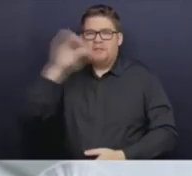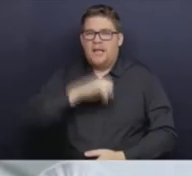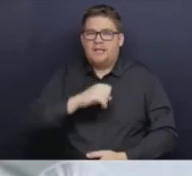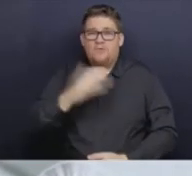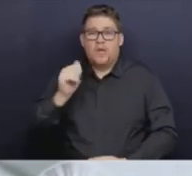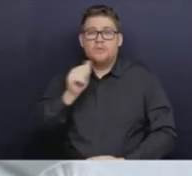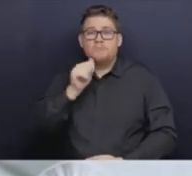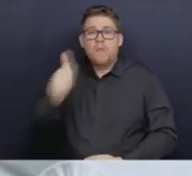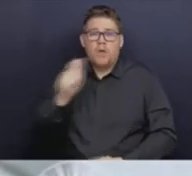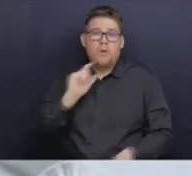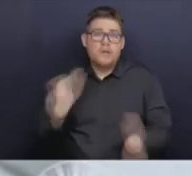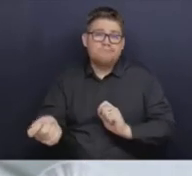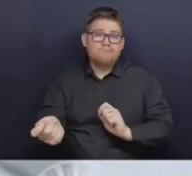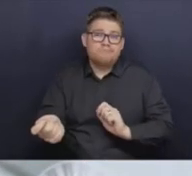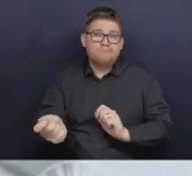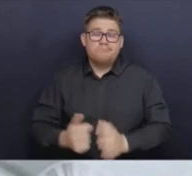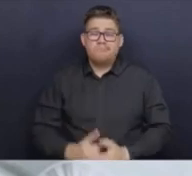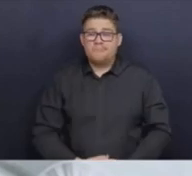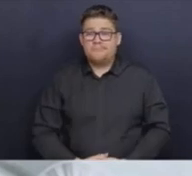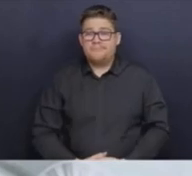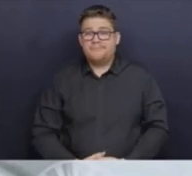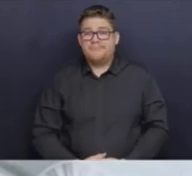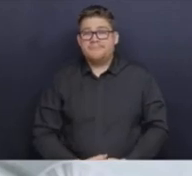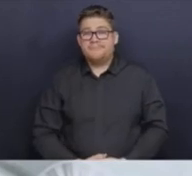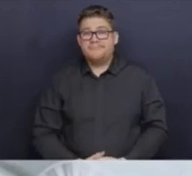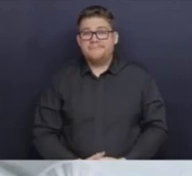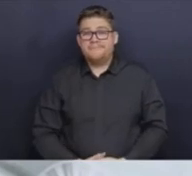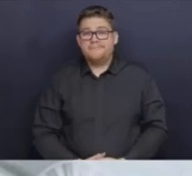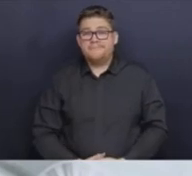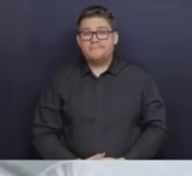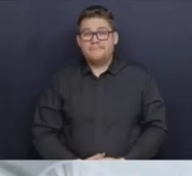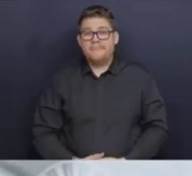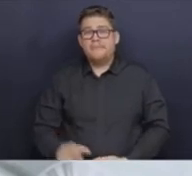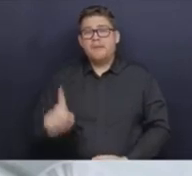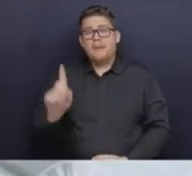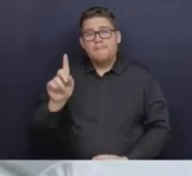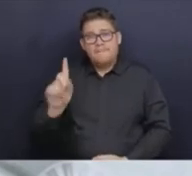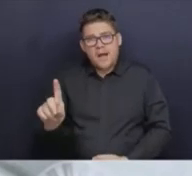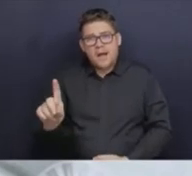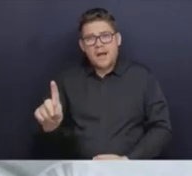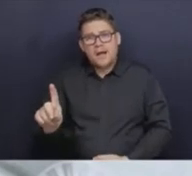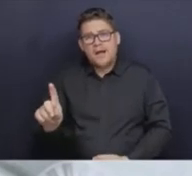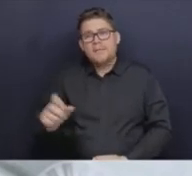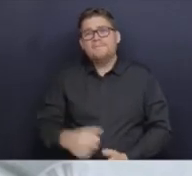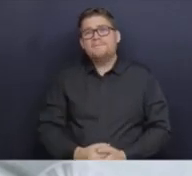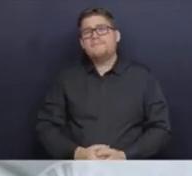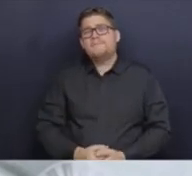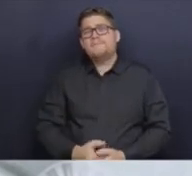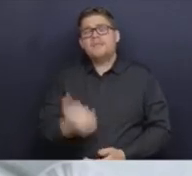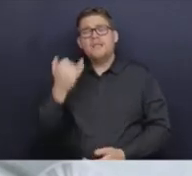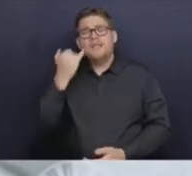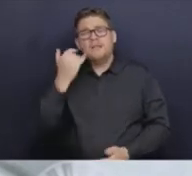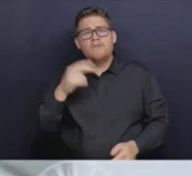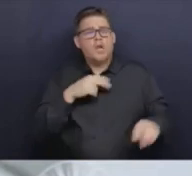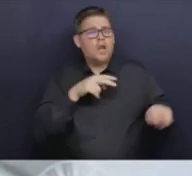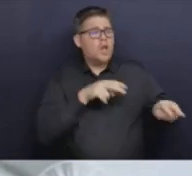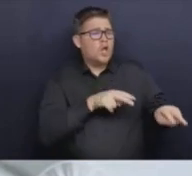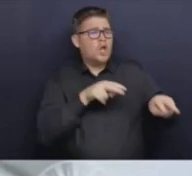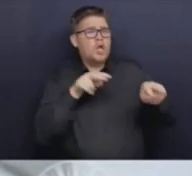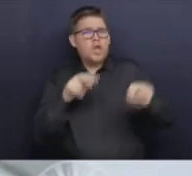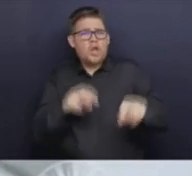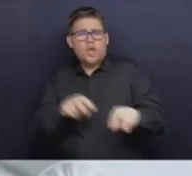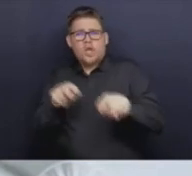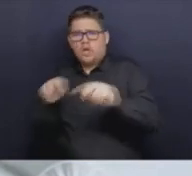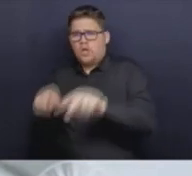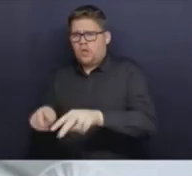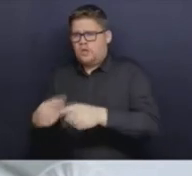you know, we have been relatively looking at the tea leaves and watching what's happened over the last few months. Things have